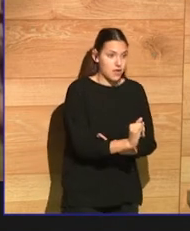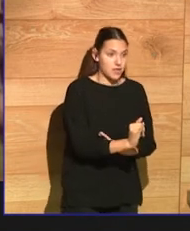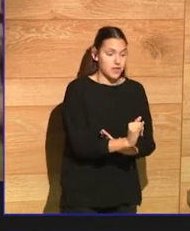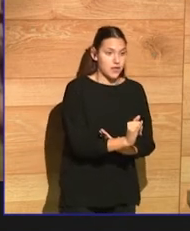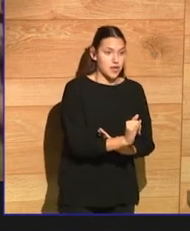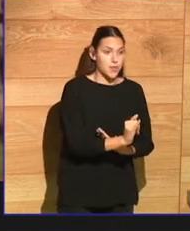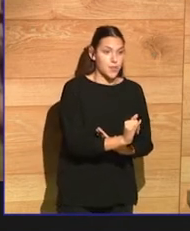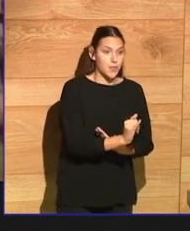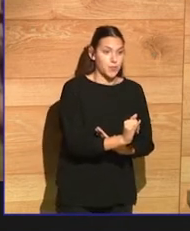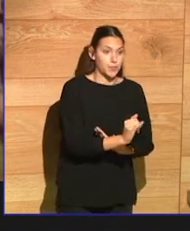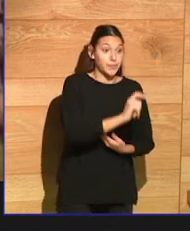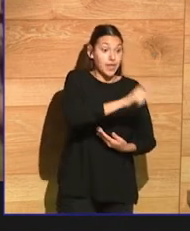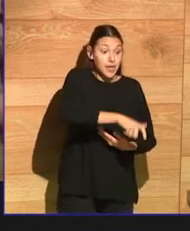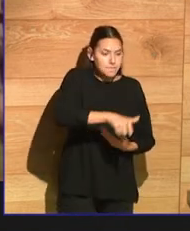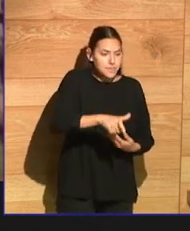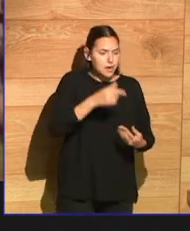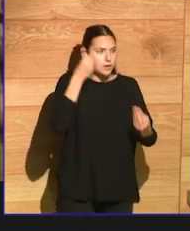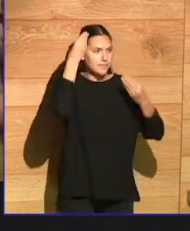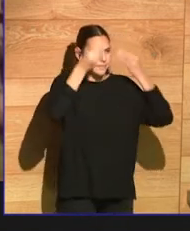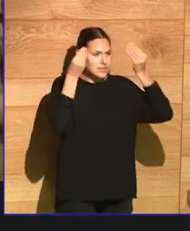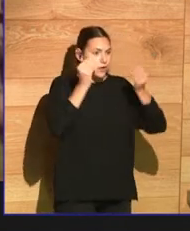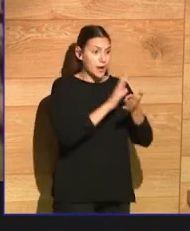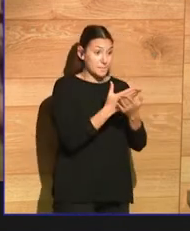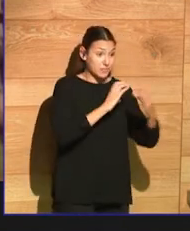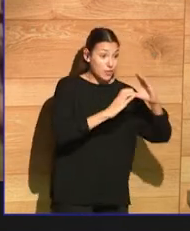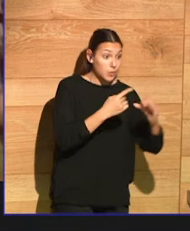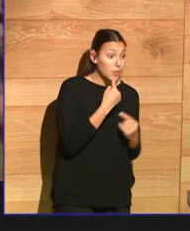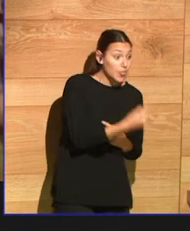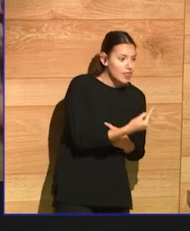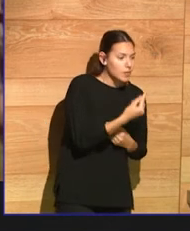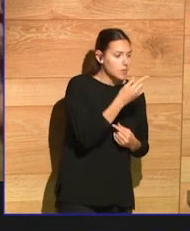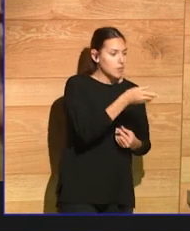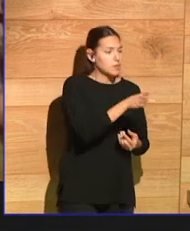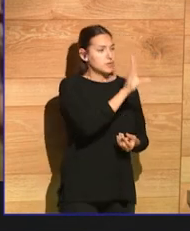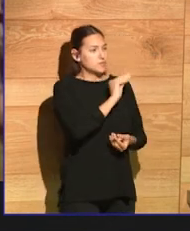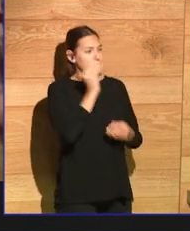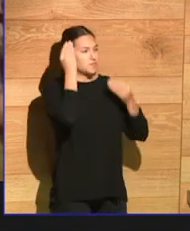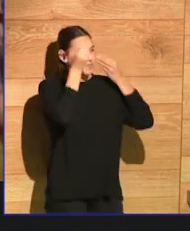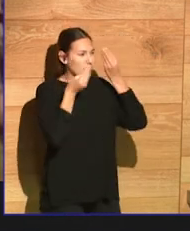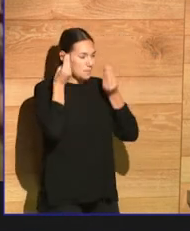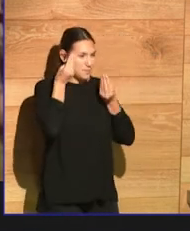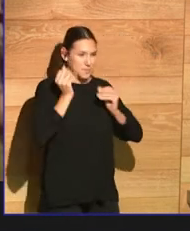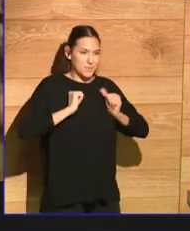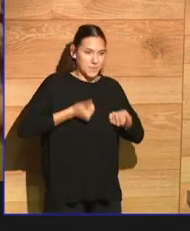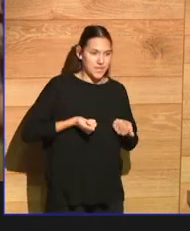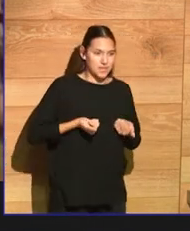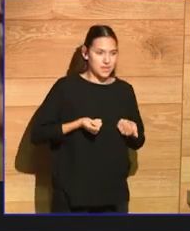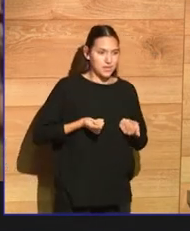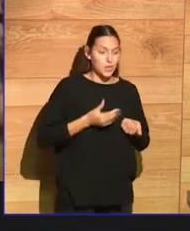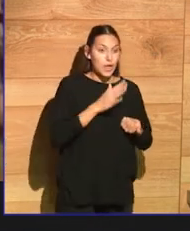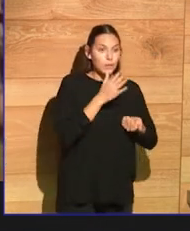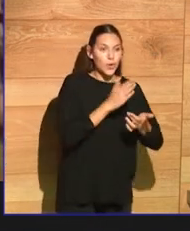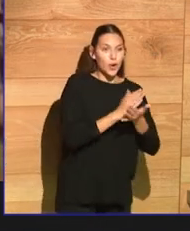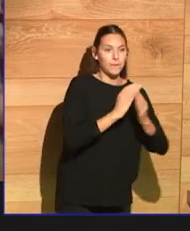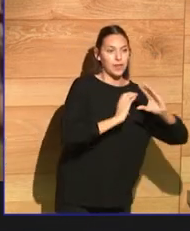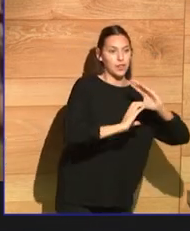their media is telling them. Because media seems to have kind of moved away from just giving us facts and allowing us to make